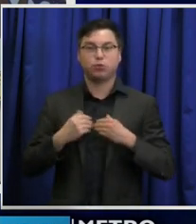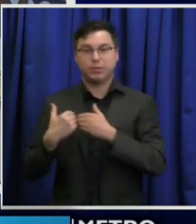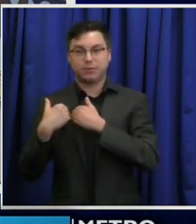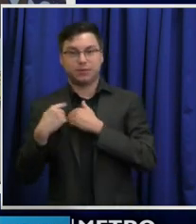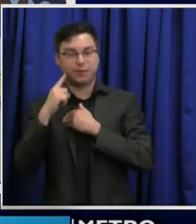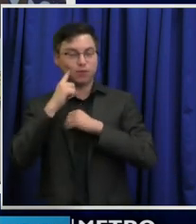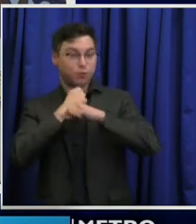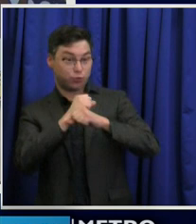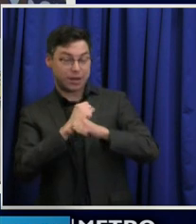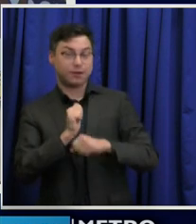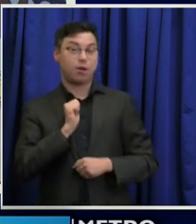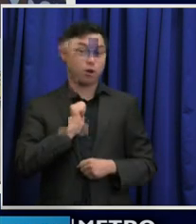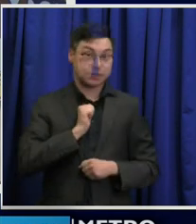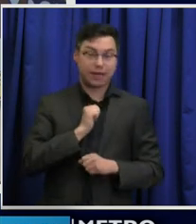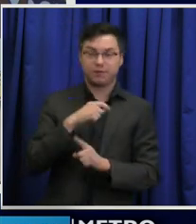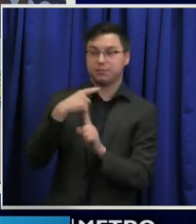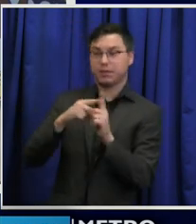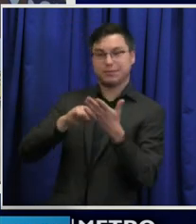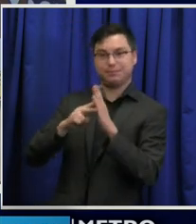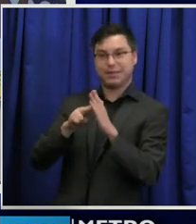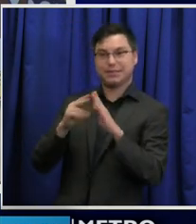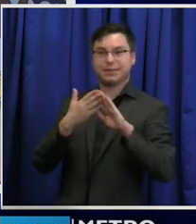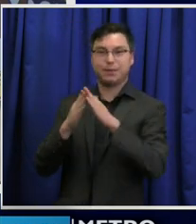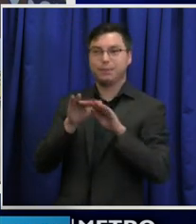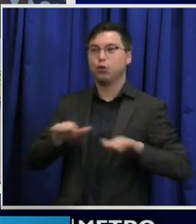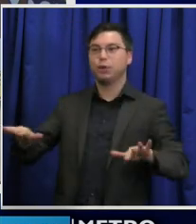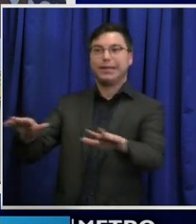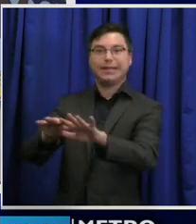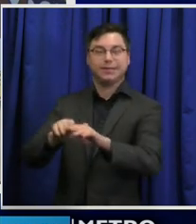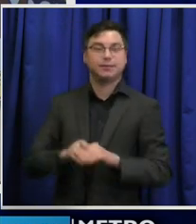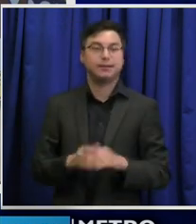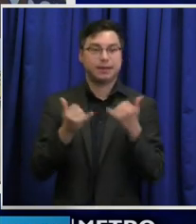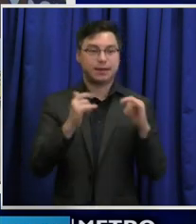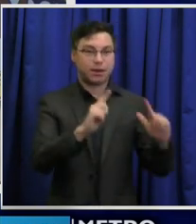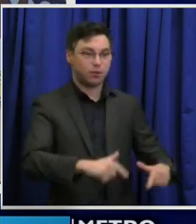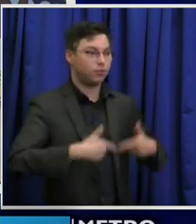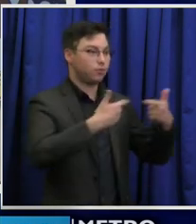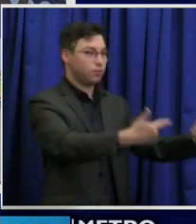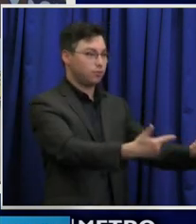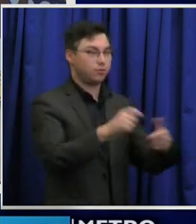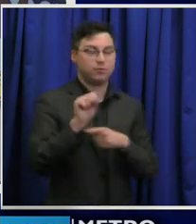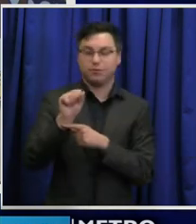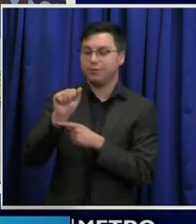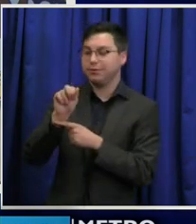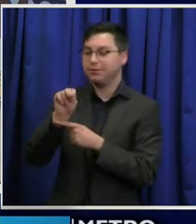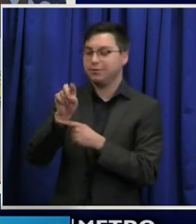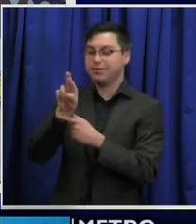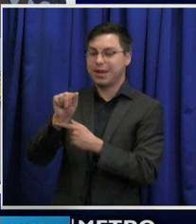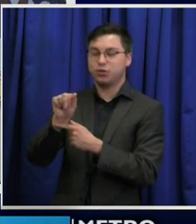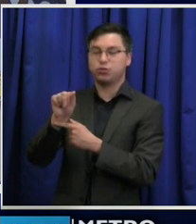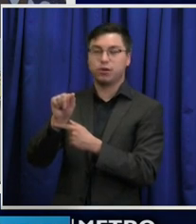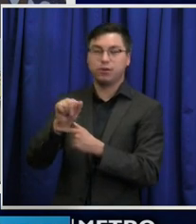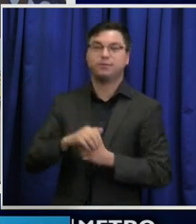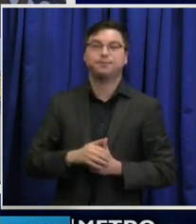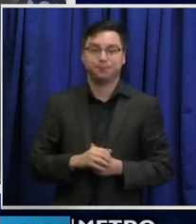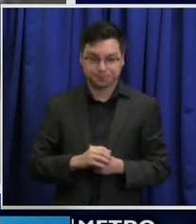we protect our communities. And with that, I'd like to hand it over to Sandra Noble from HIP Hughes. Thank you.